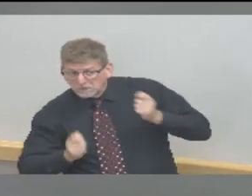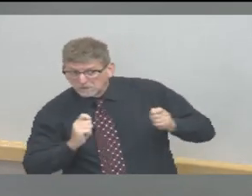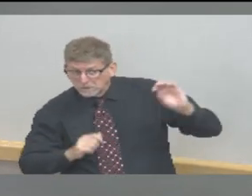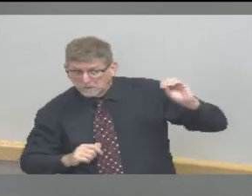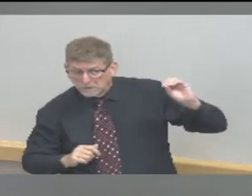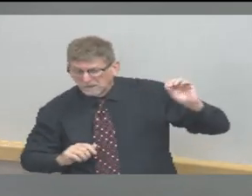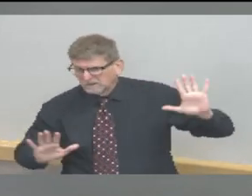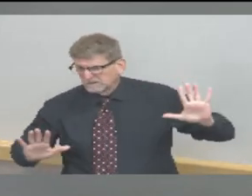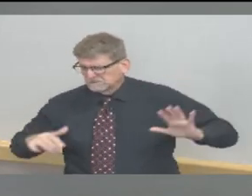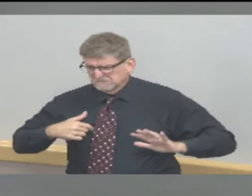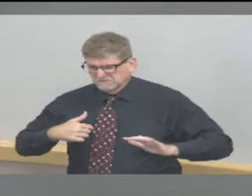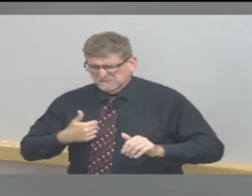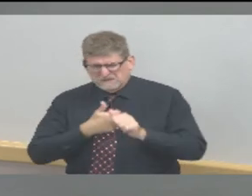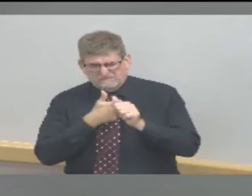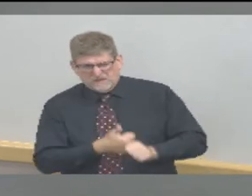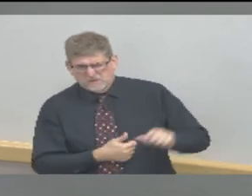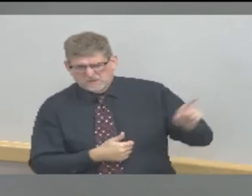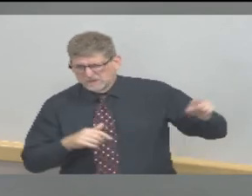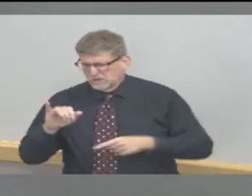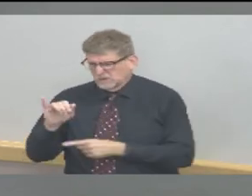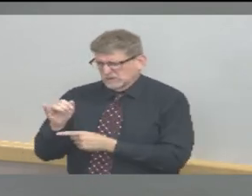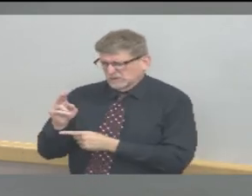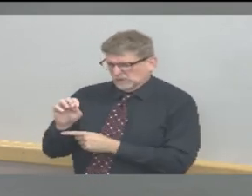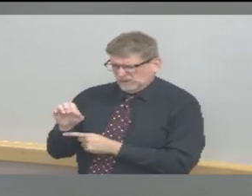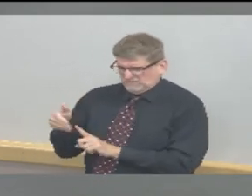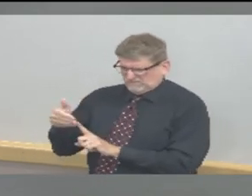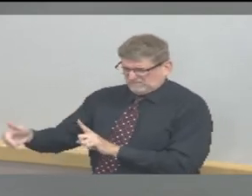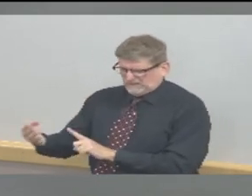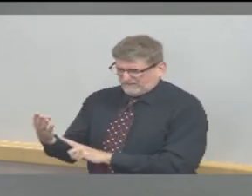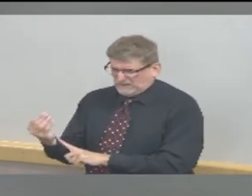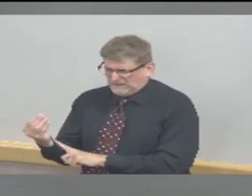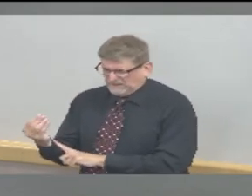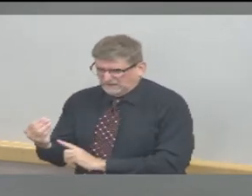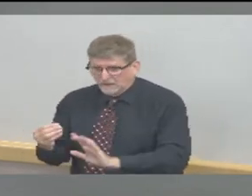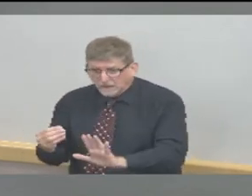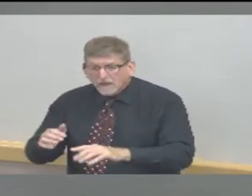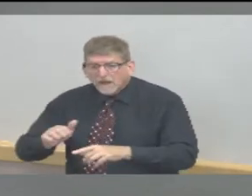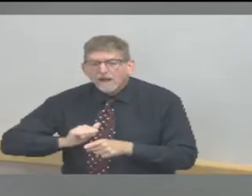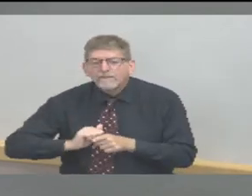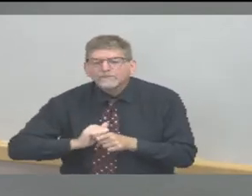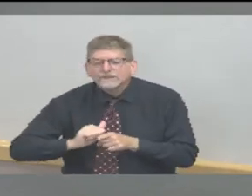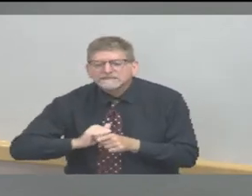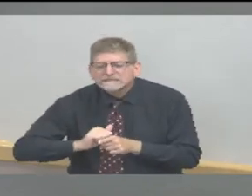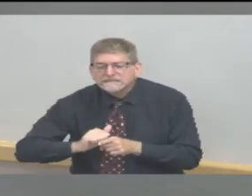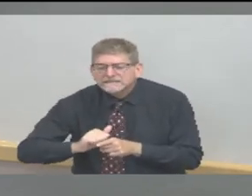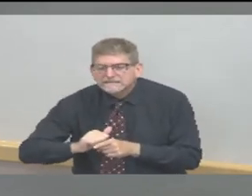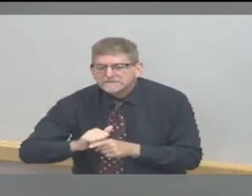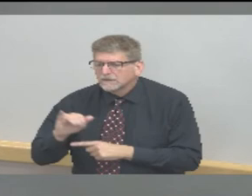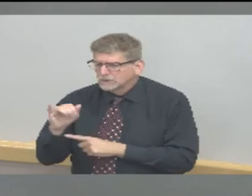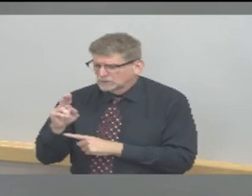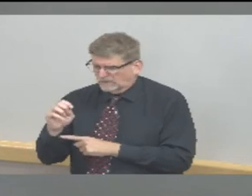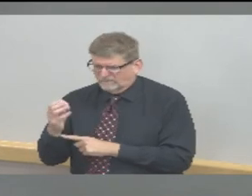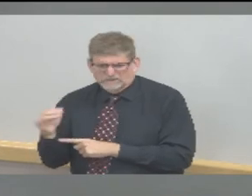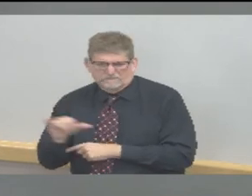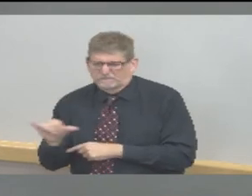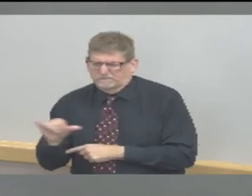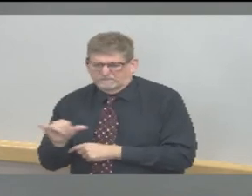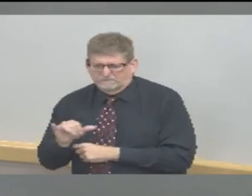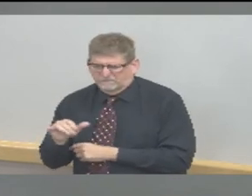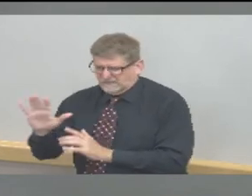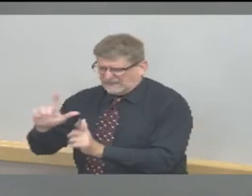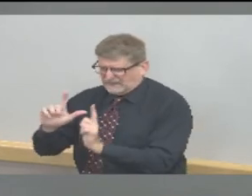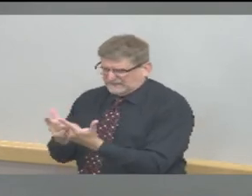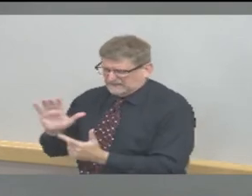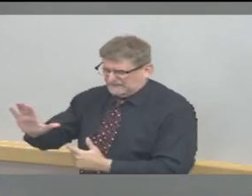be the date that practices can begin we have heard that governor Holcomb will be providing further